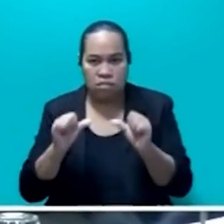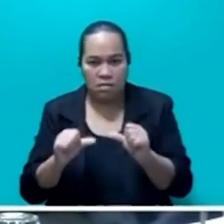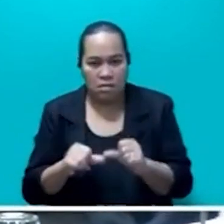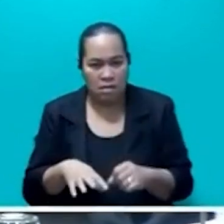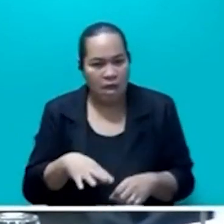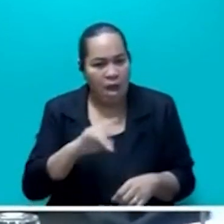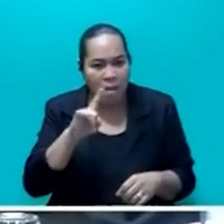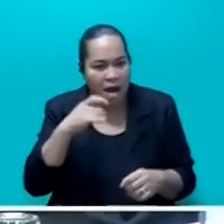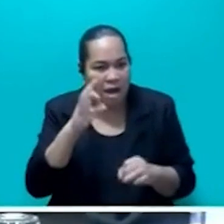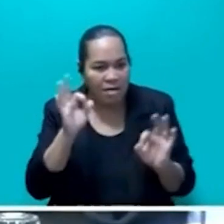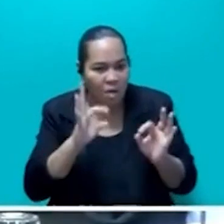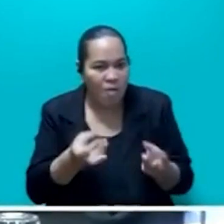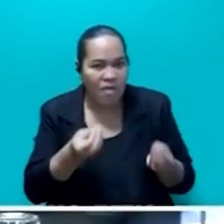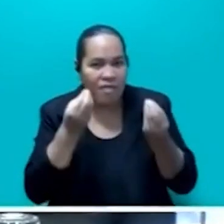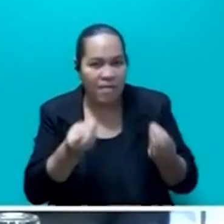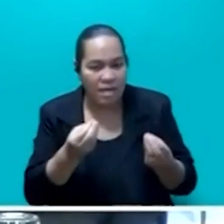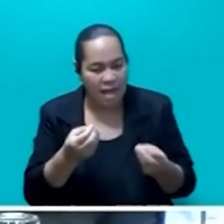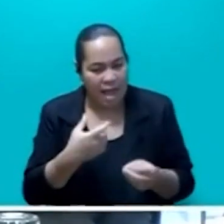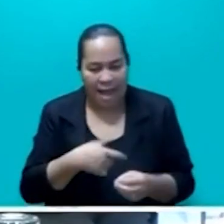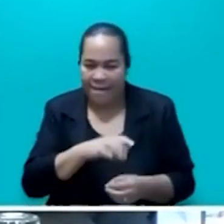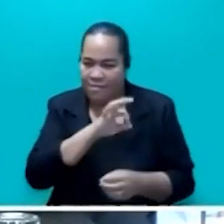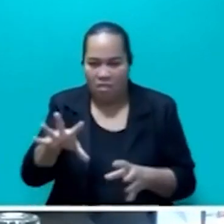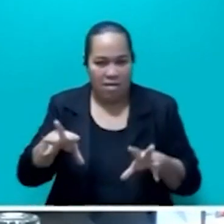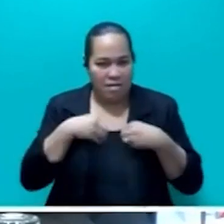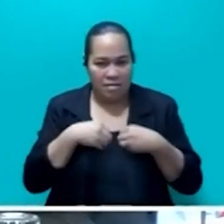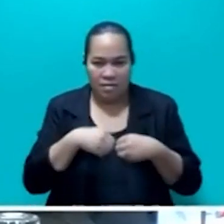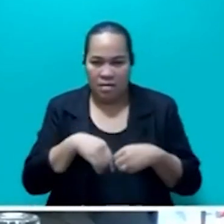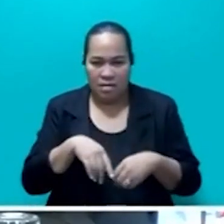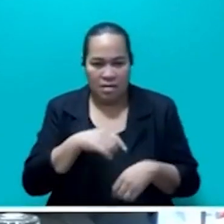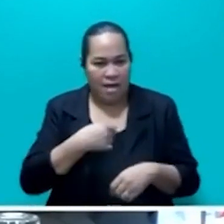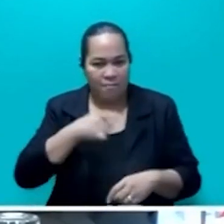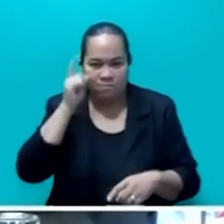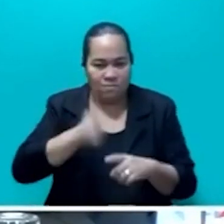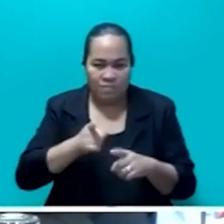without any merit, and I condemn them in the strongest possible terms.